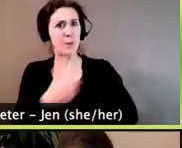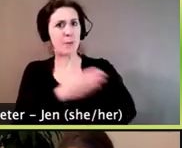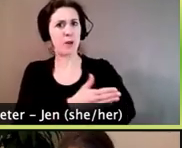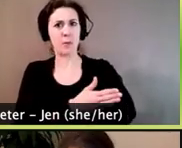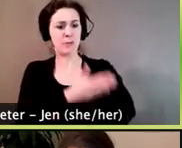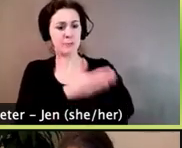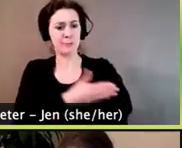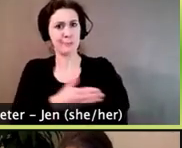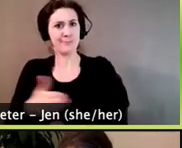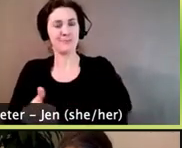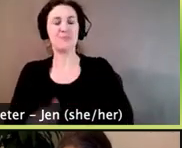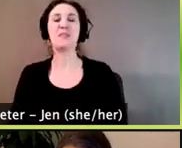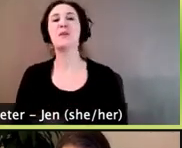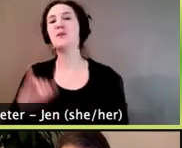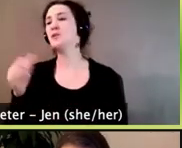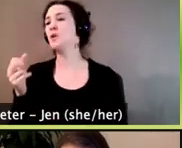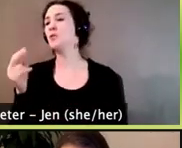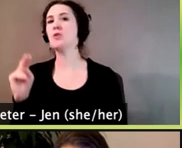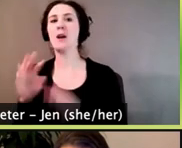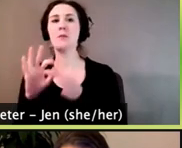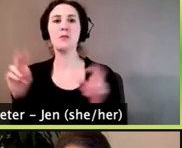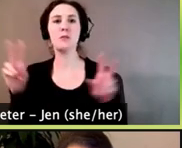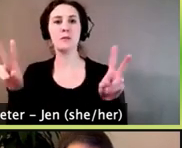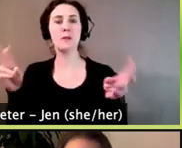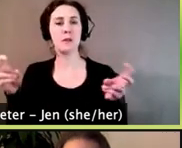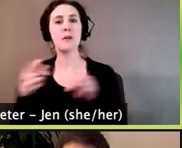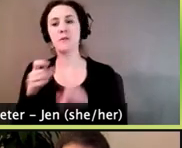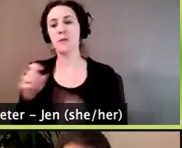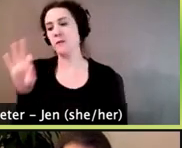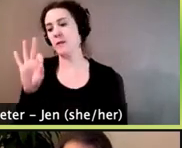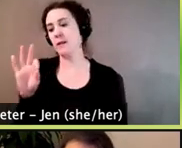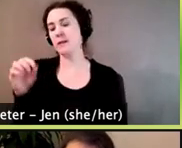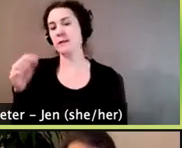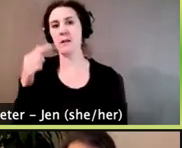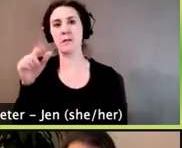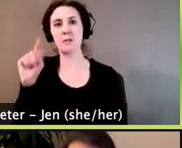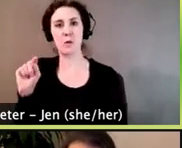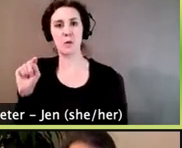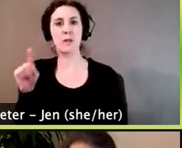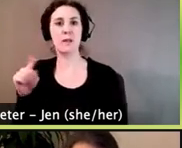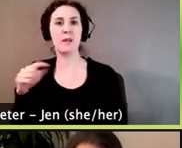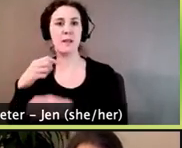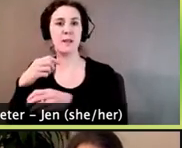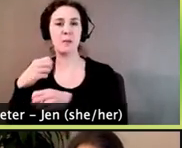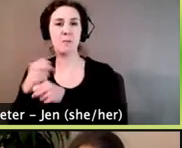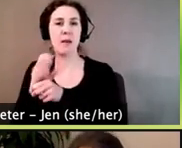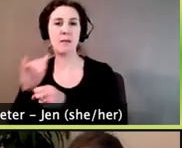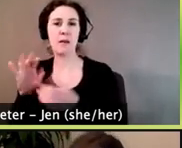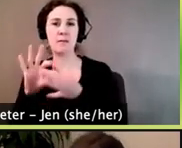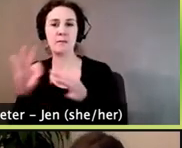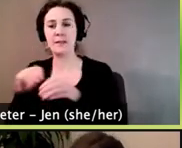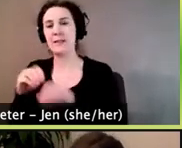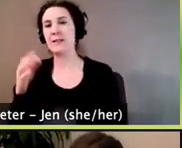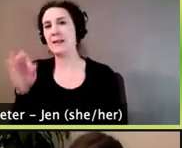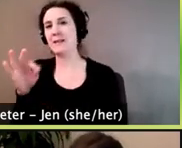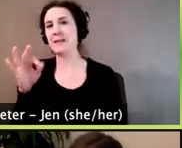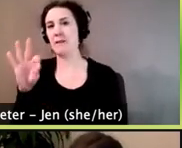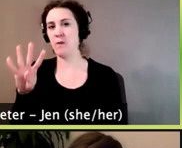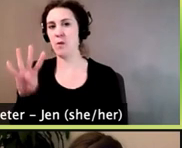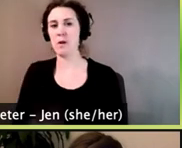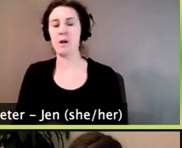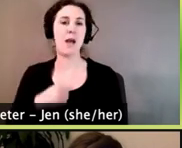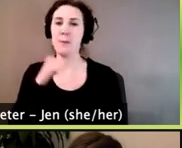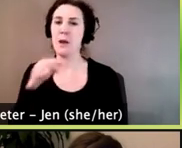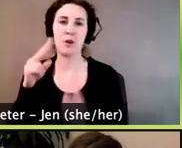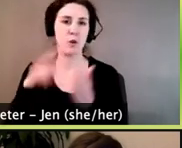brought our attention to a statement that Felix Gonzalez-Torres made in a conversation with Joseph Kossuth in 1994. I won't read the